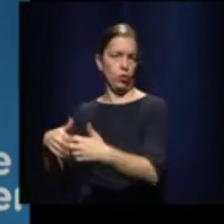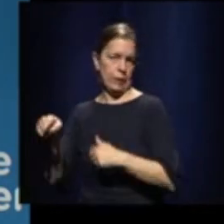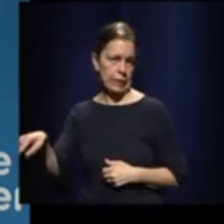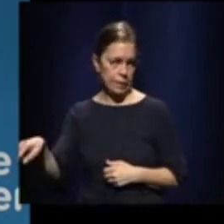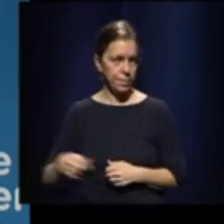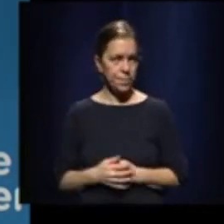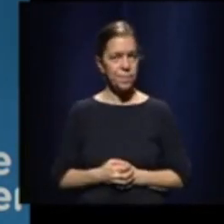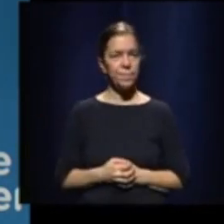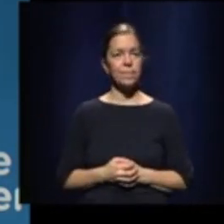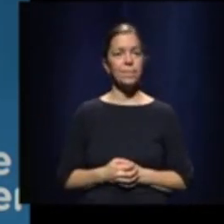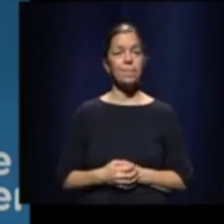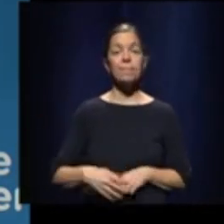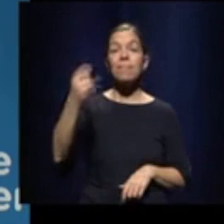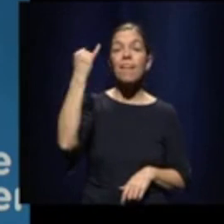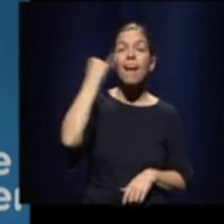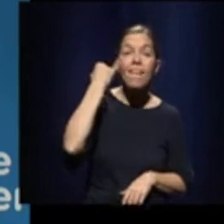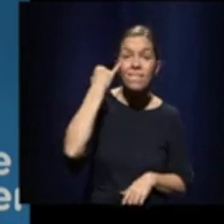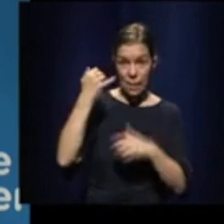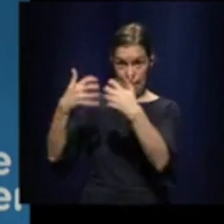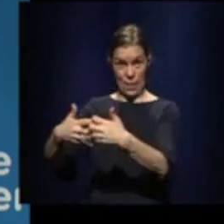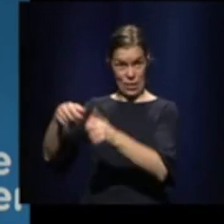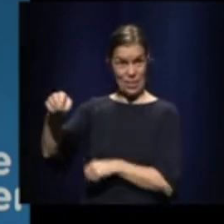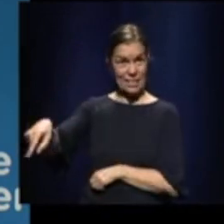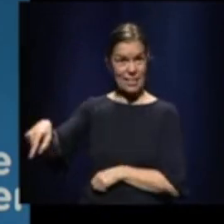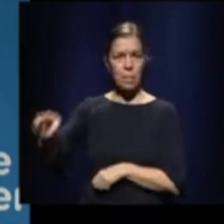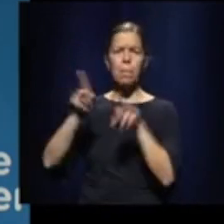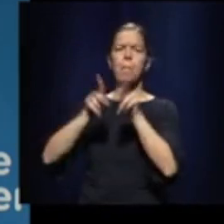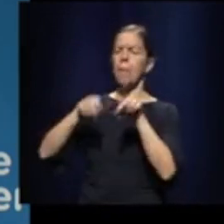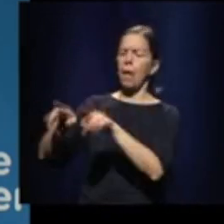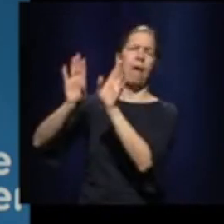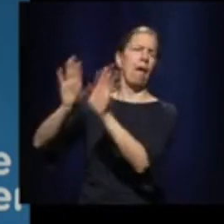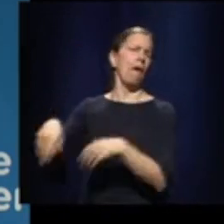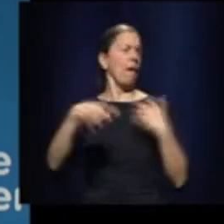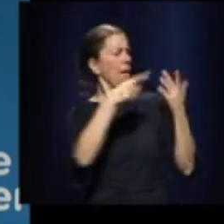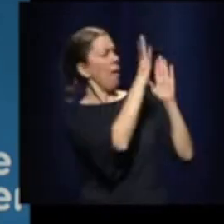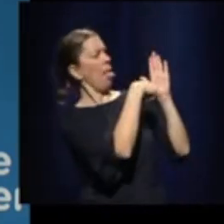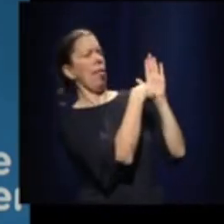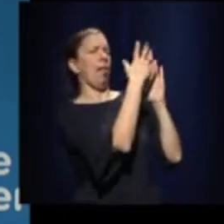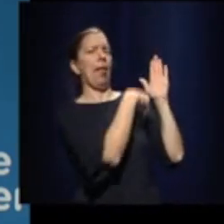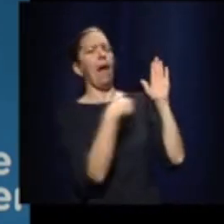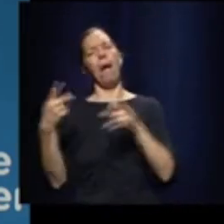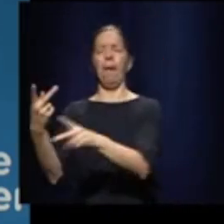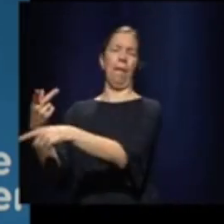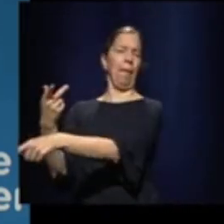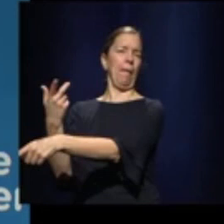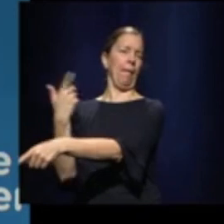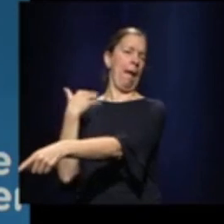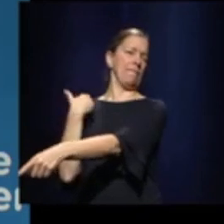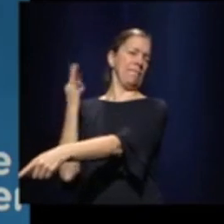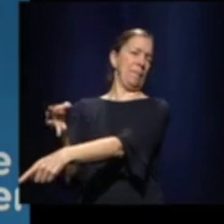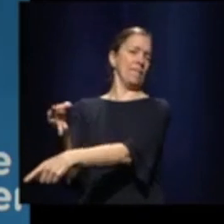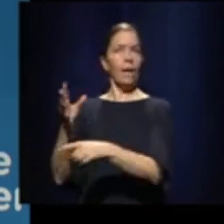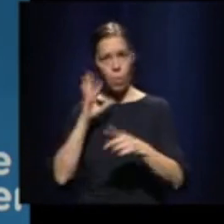does that within a class, then you kind of reverse the problem. So, this is why we don't